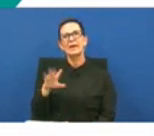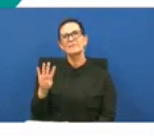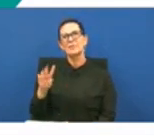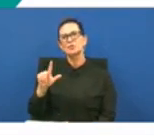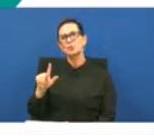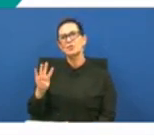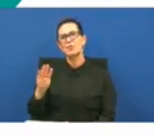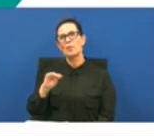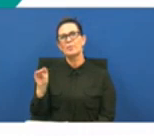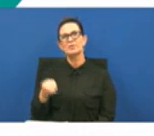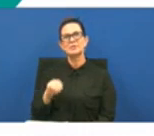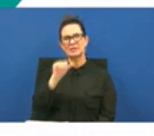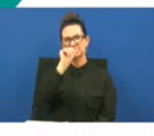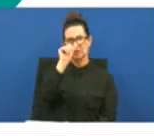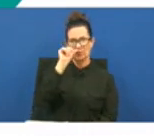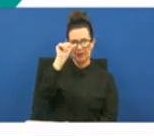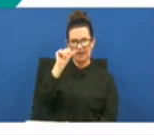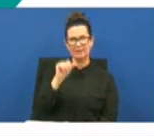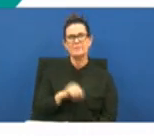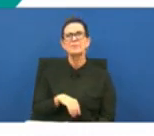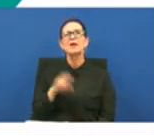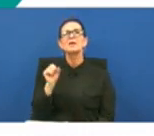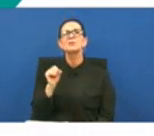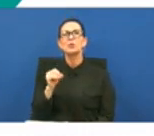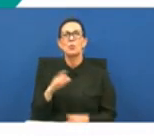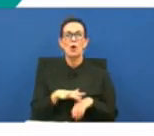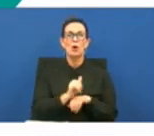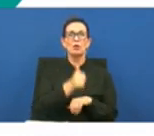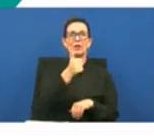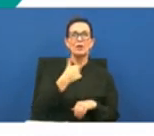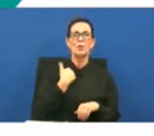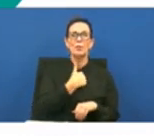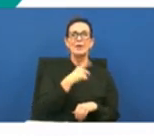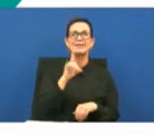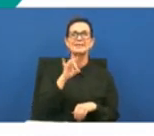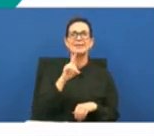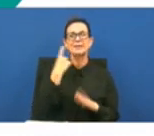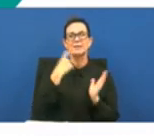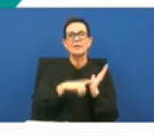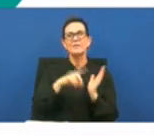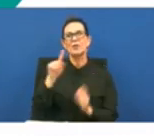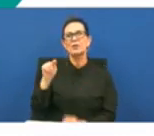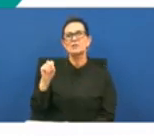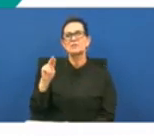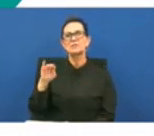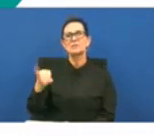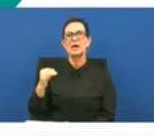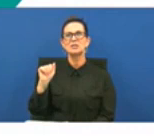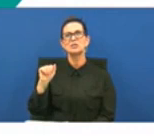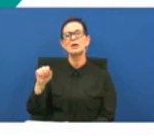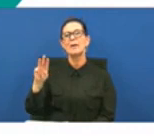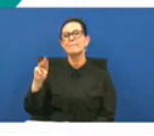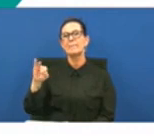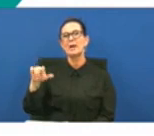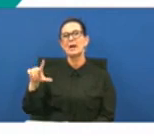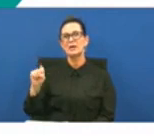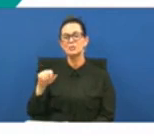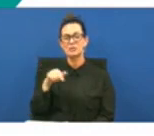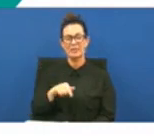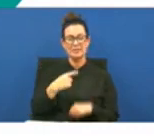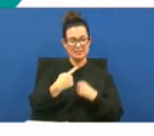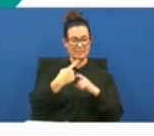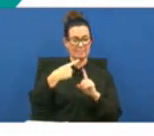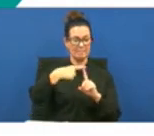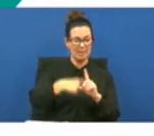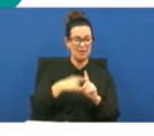24 percent um earlier today we did recognition for tonja miles and this month is suicide prevention month and i want to say